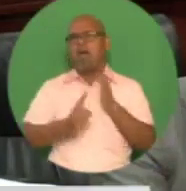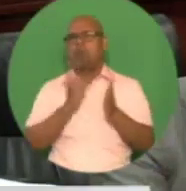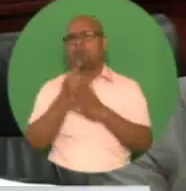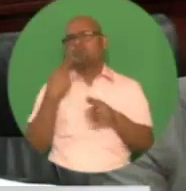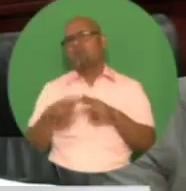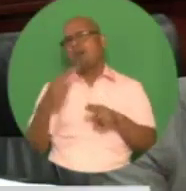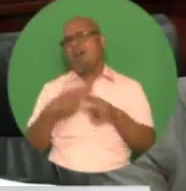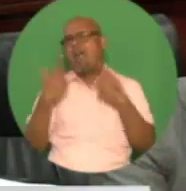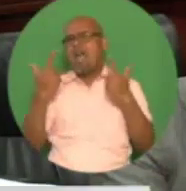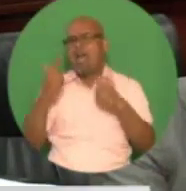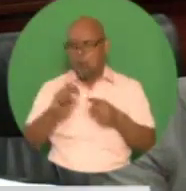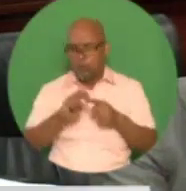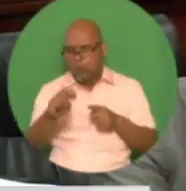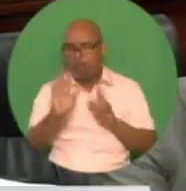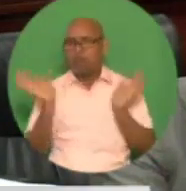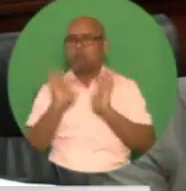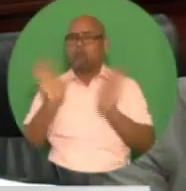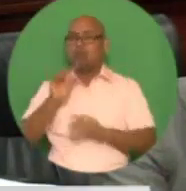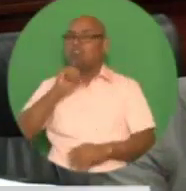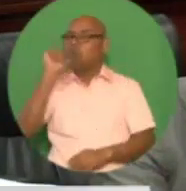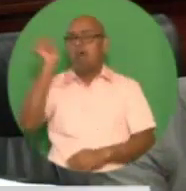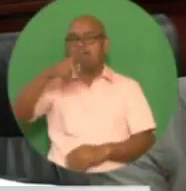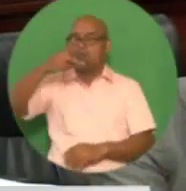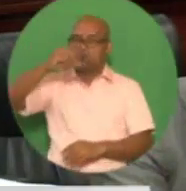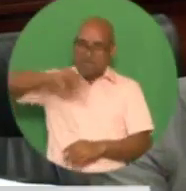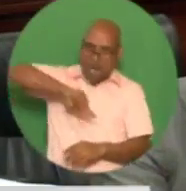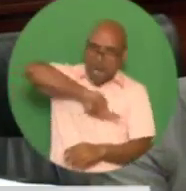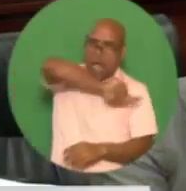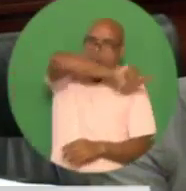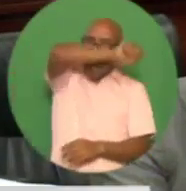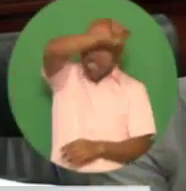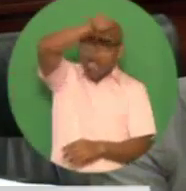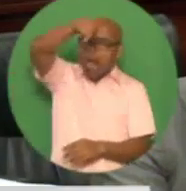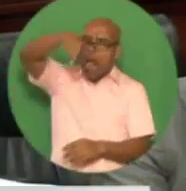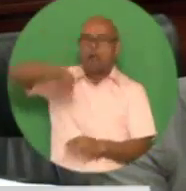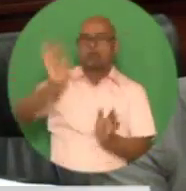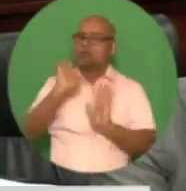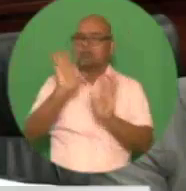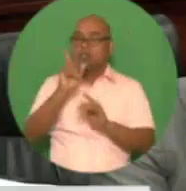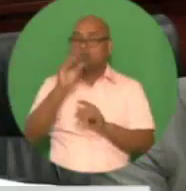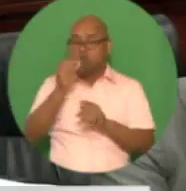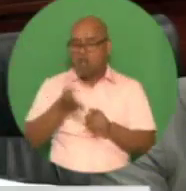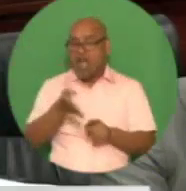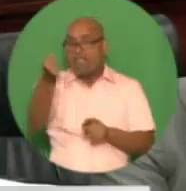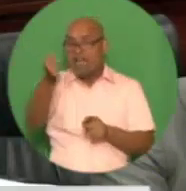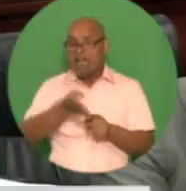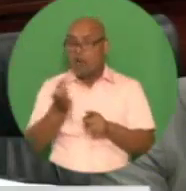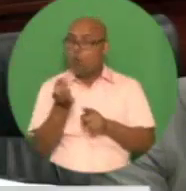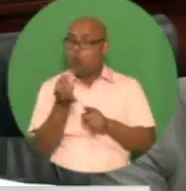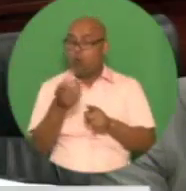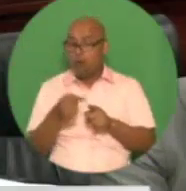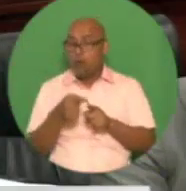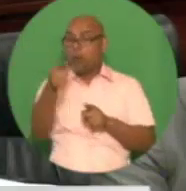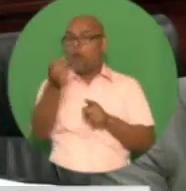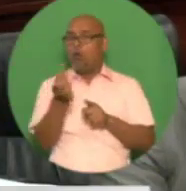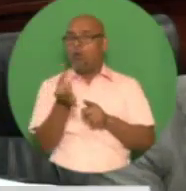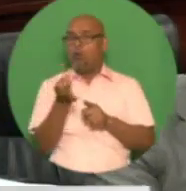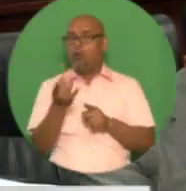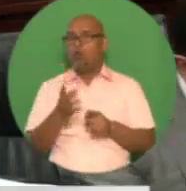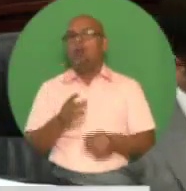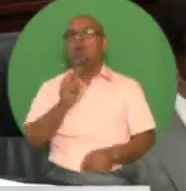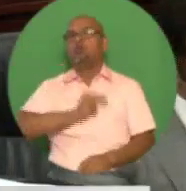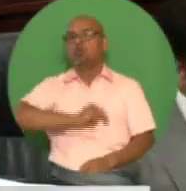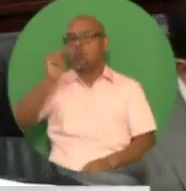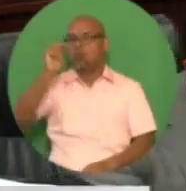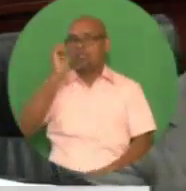current transit time from Port of Spain to Tobago. The new port facilities would open up the entire northeast region of Trinidad